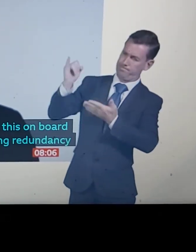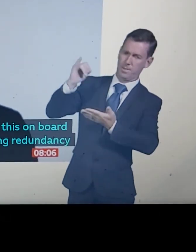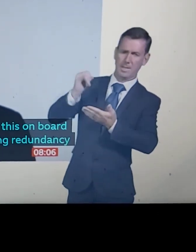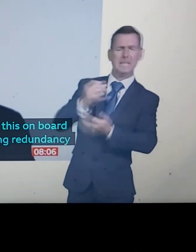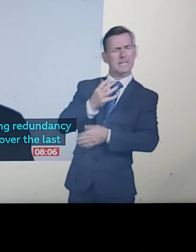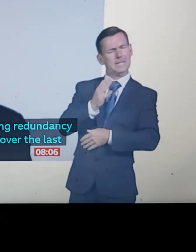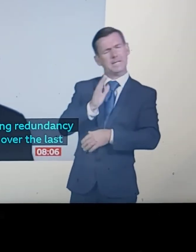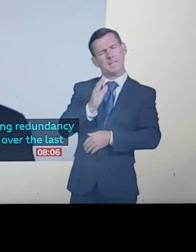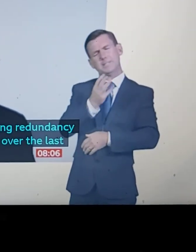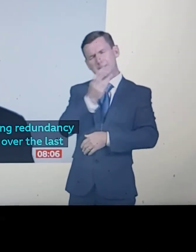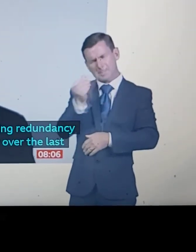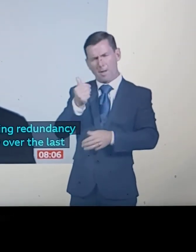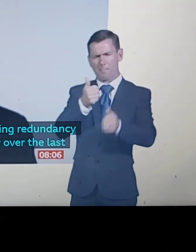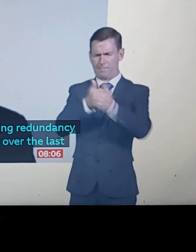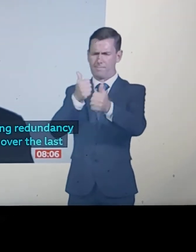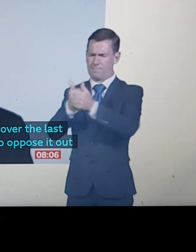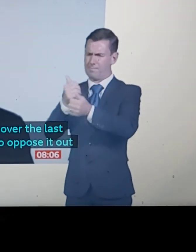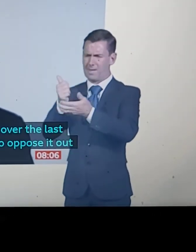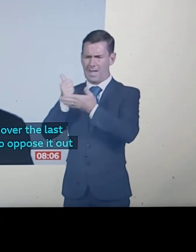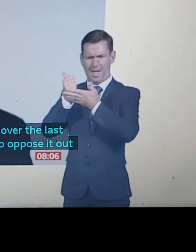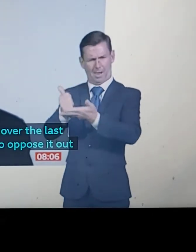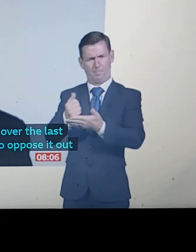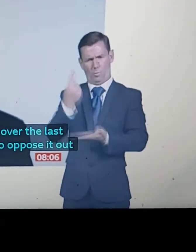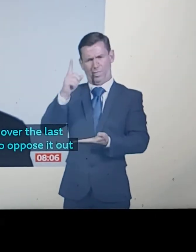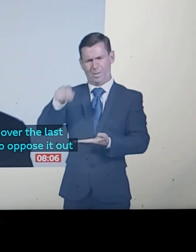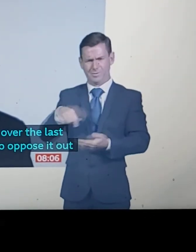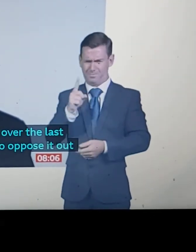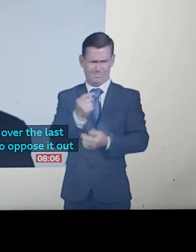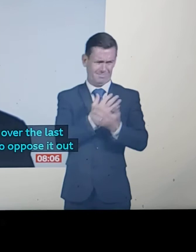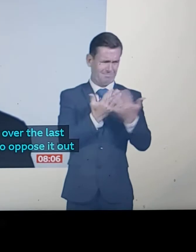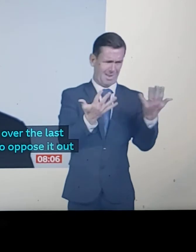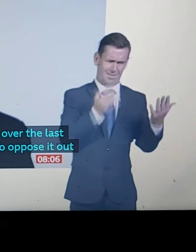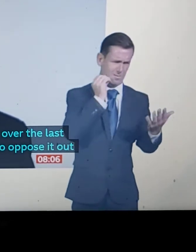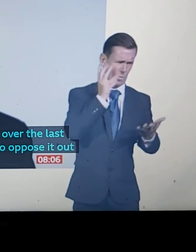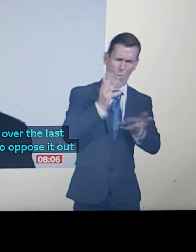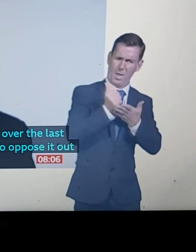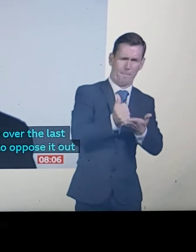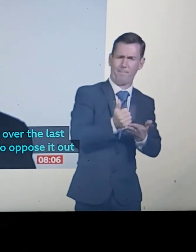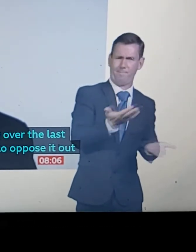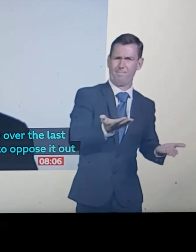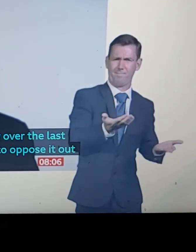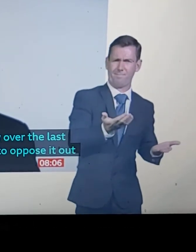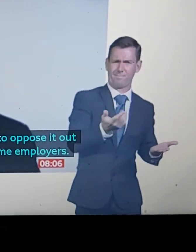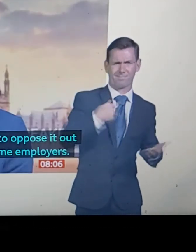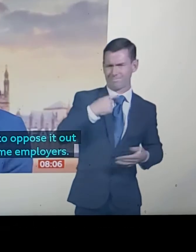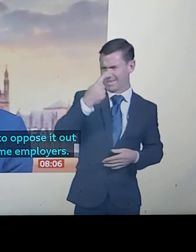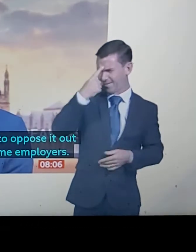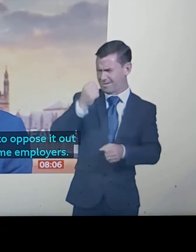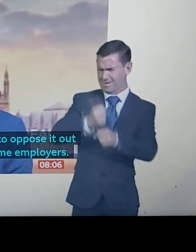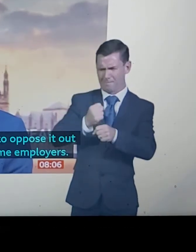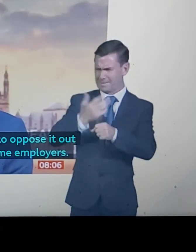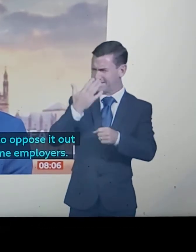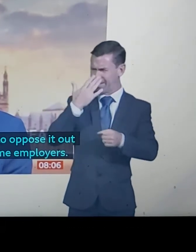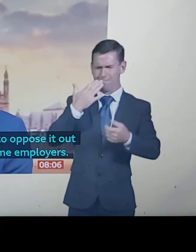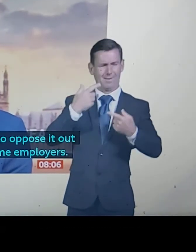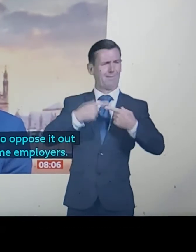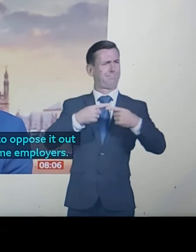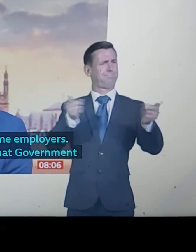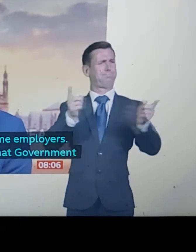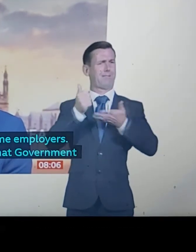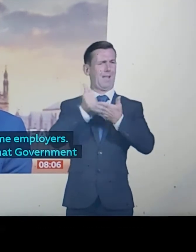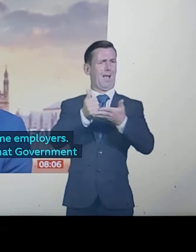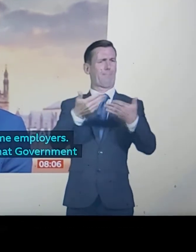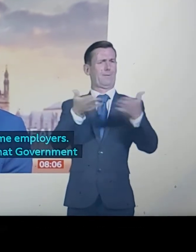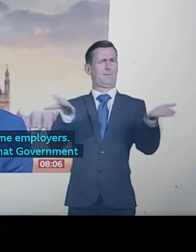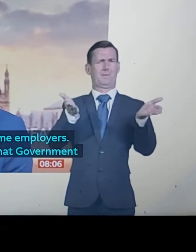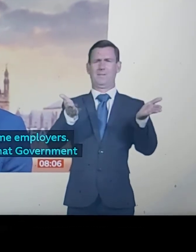employers. But I am concerned that government isn't taking a targeted response that's needed. Labour then clearly